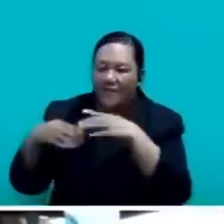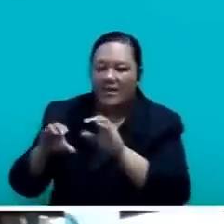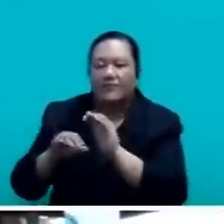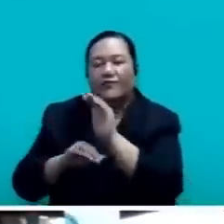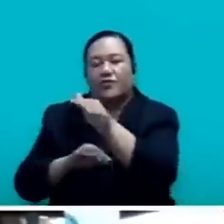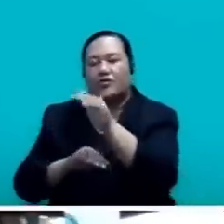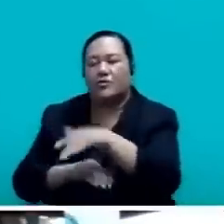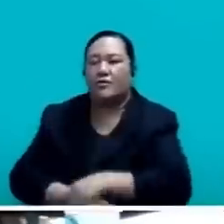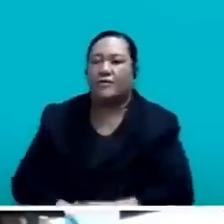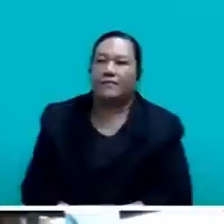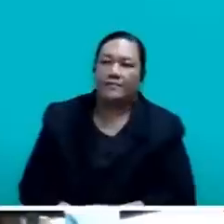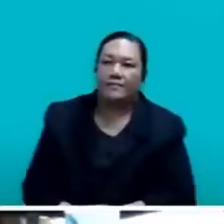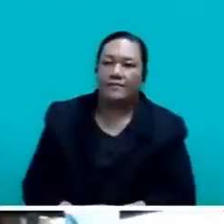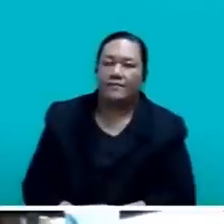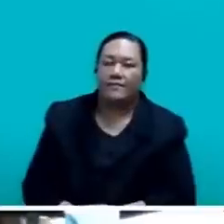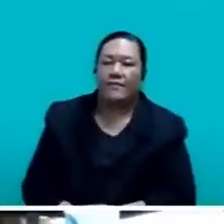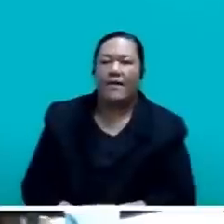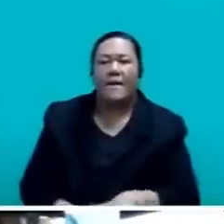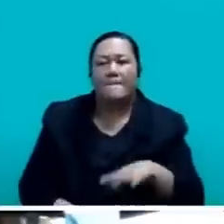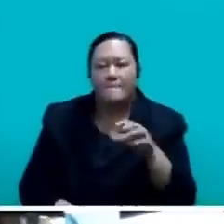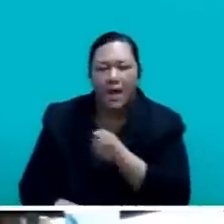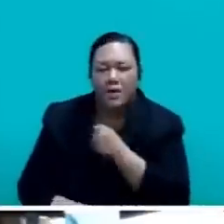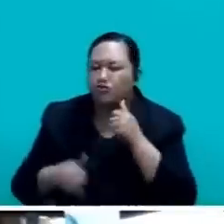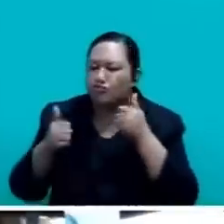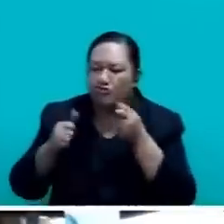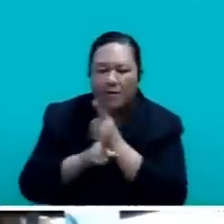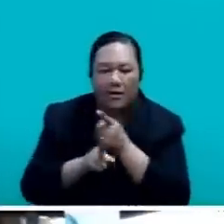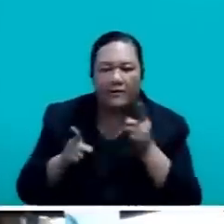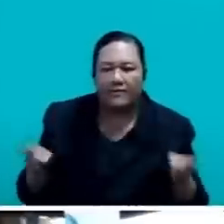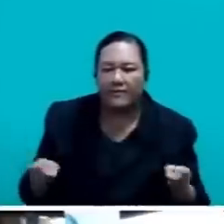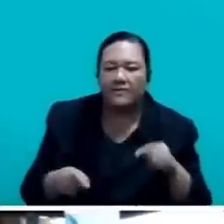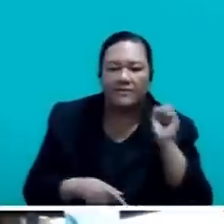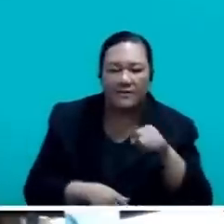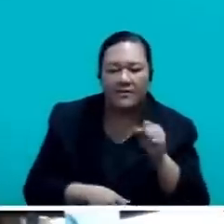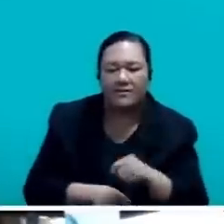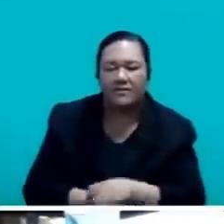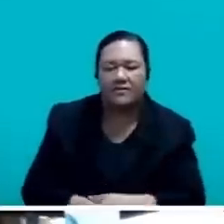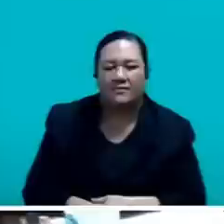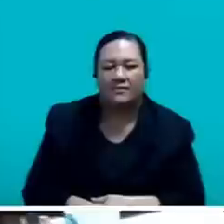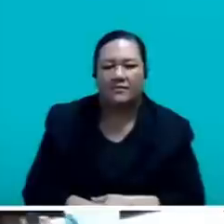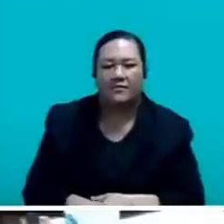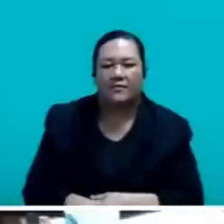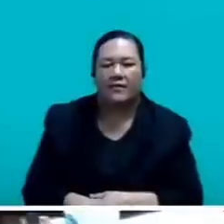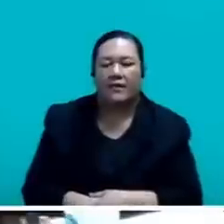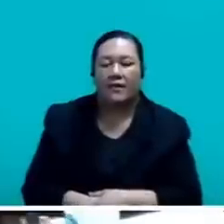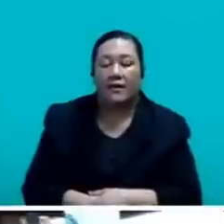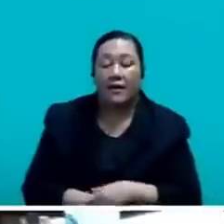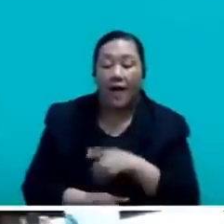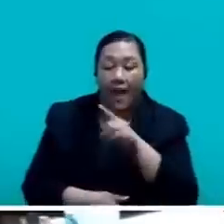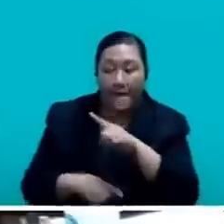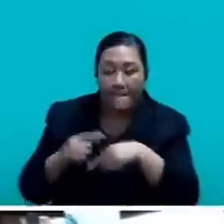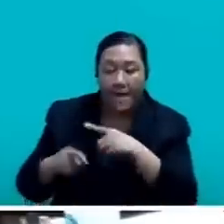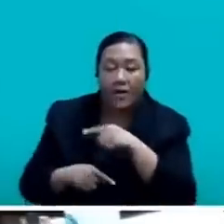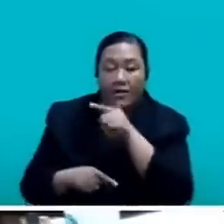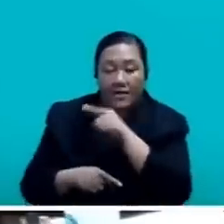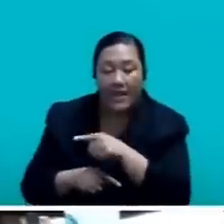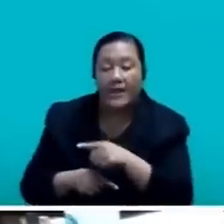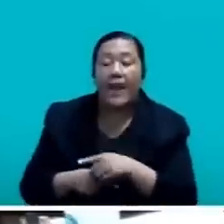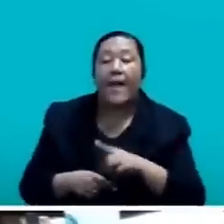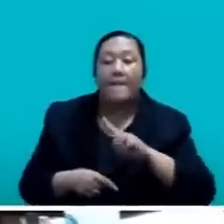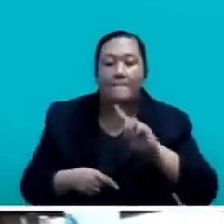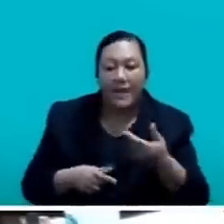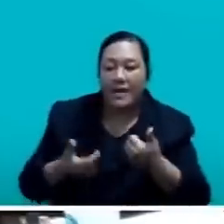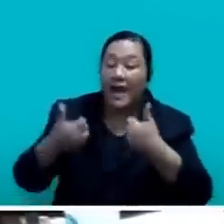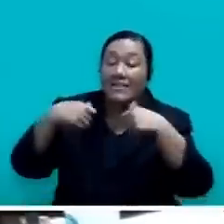Of course, there must be good governance, Mr. Speaker, but such concerns could have been raised and achieved by consultation